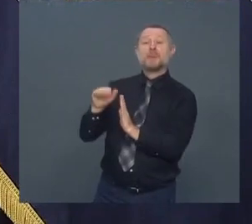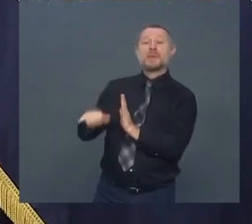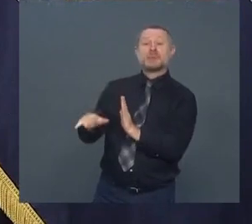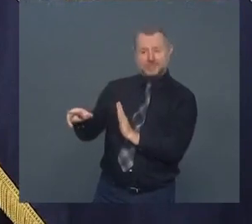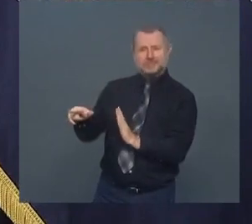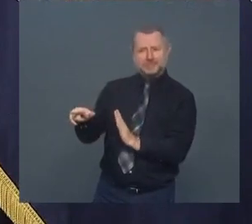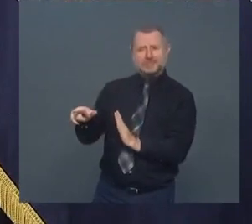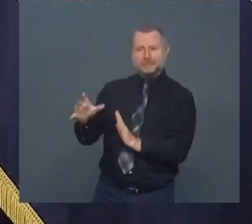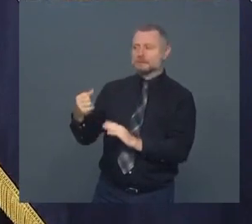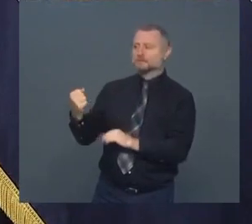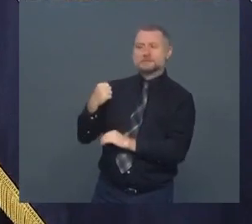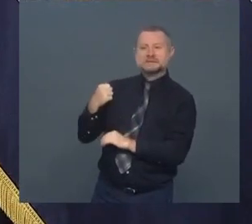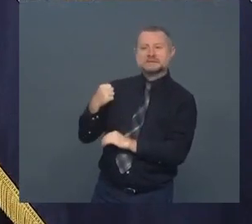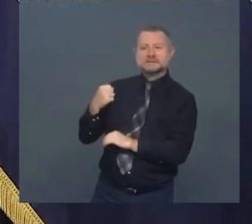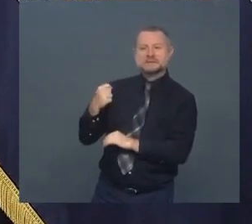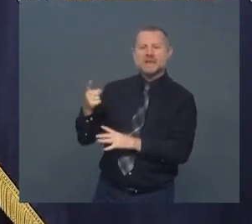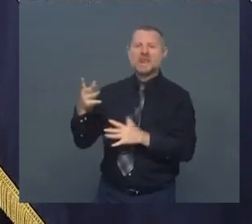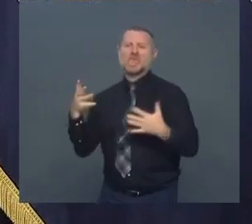tactic.